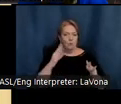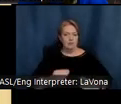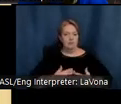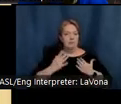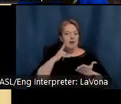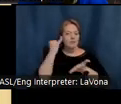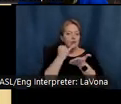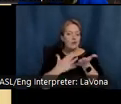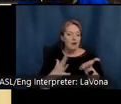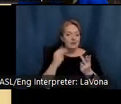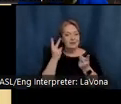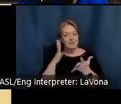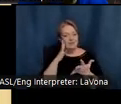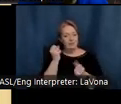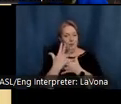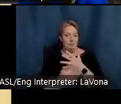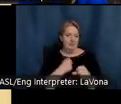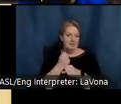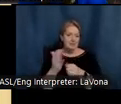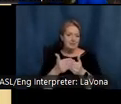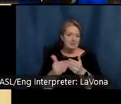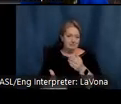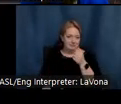artists and visitors for many years to come.